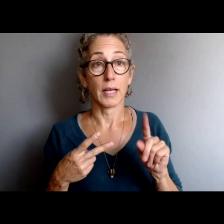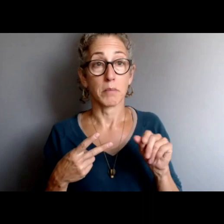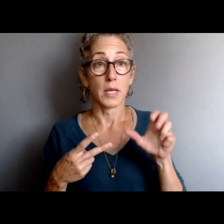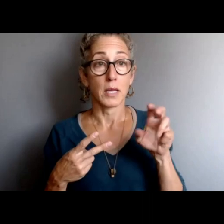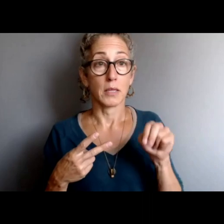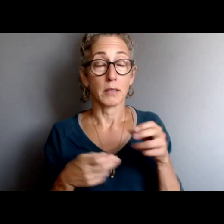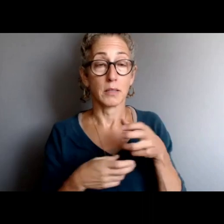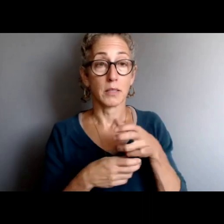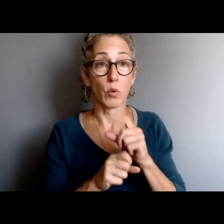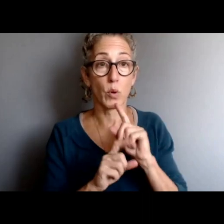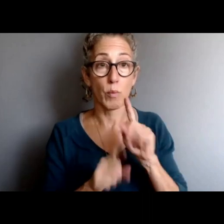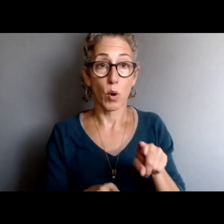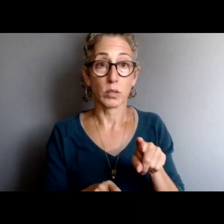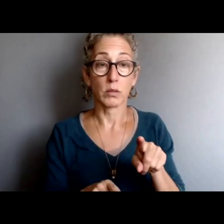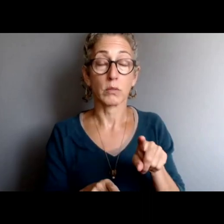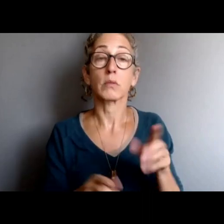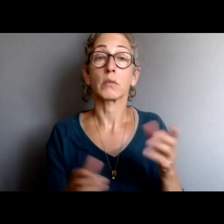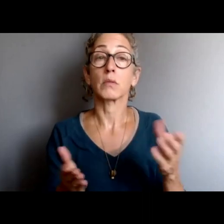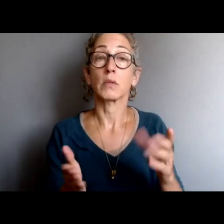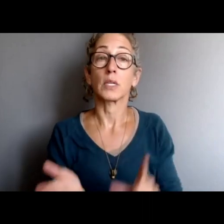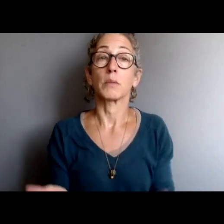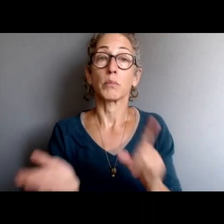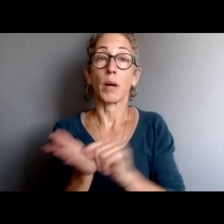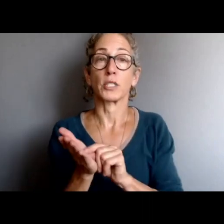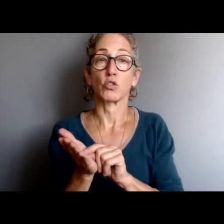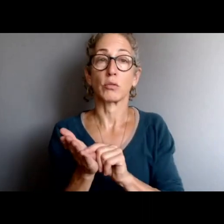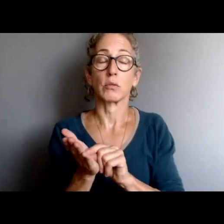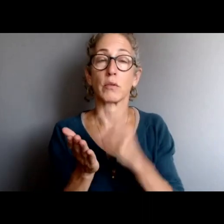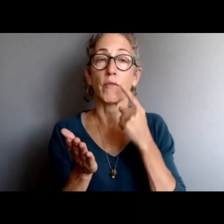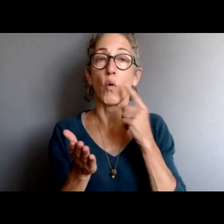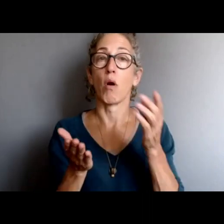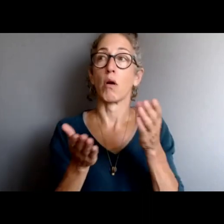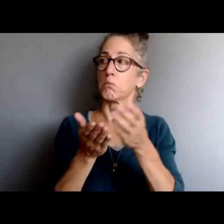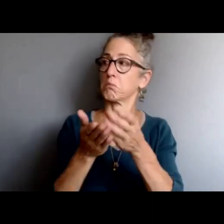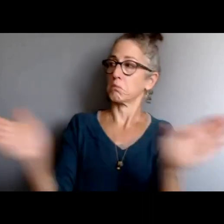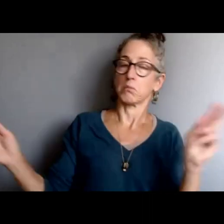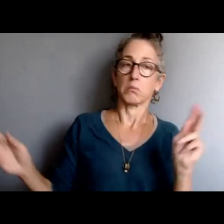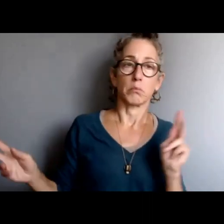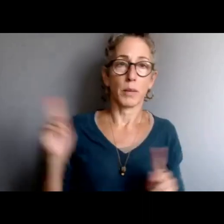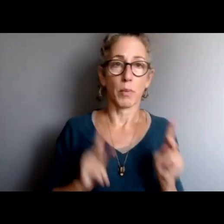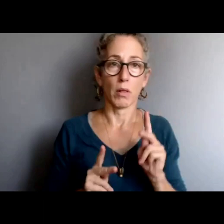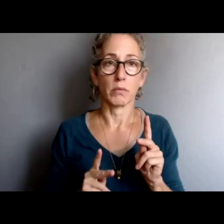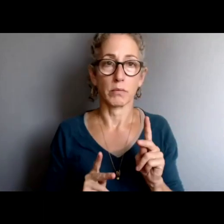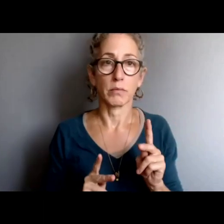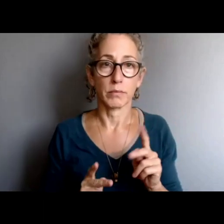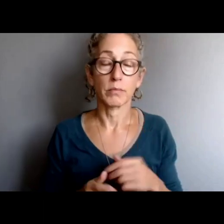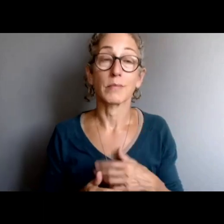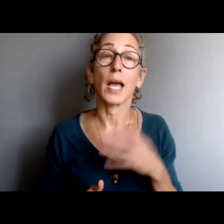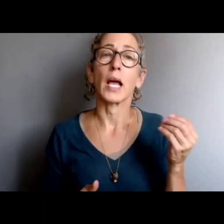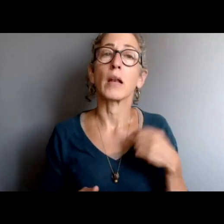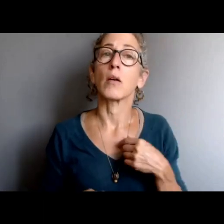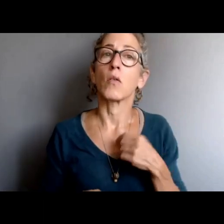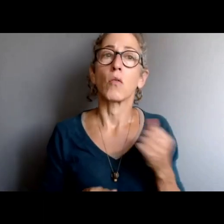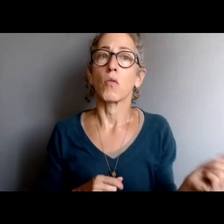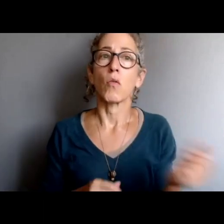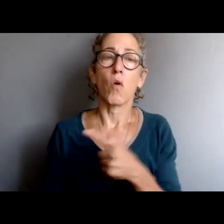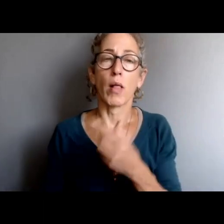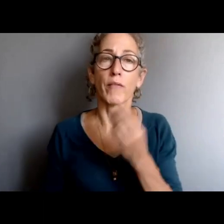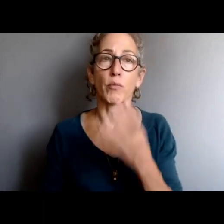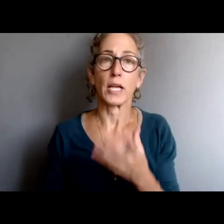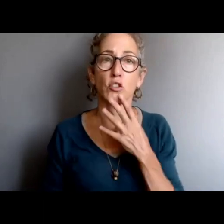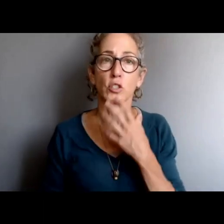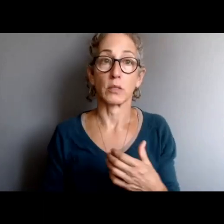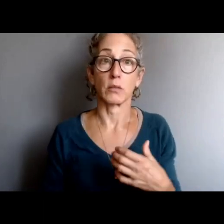are published on the department's website, and though as well as being provided to every complainant. But on the website,